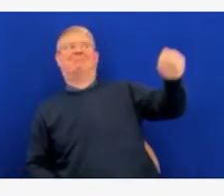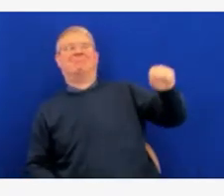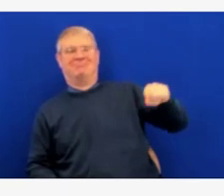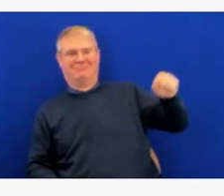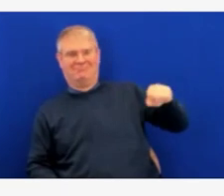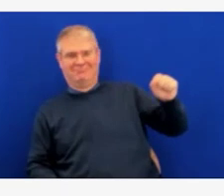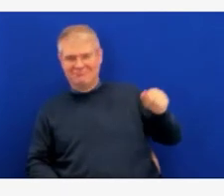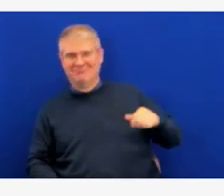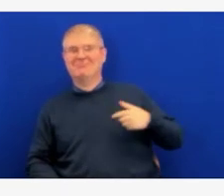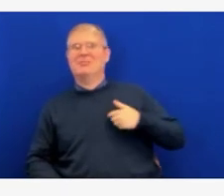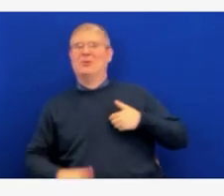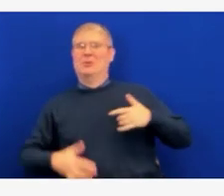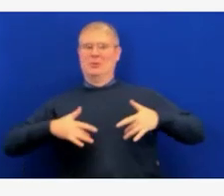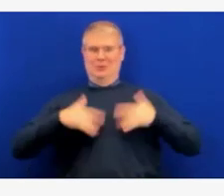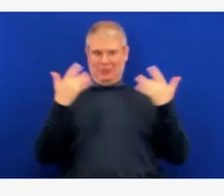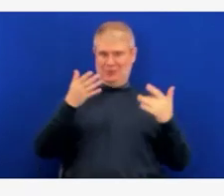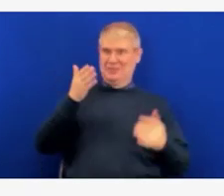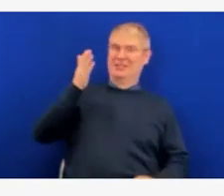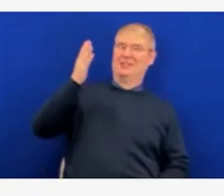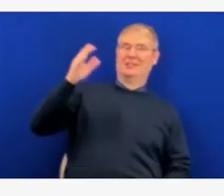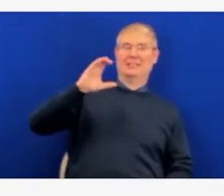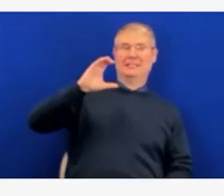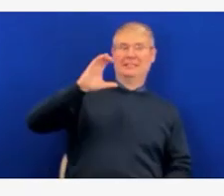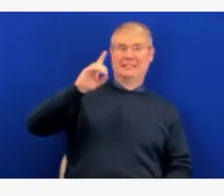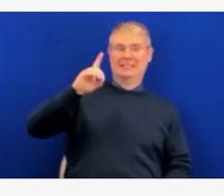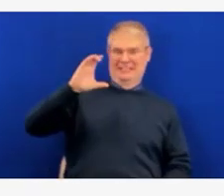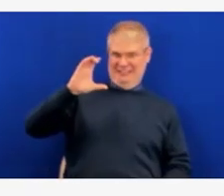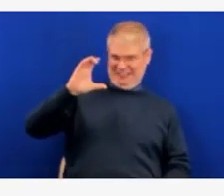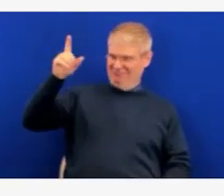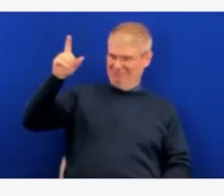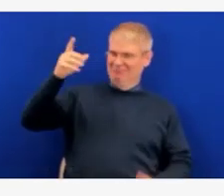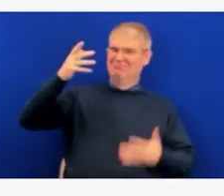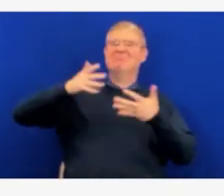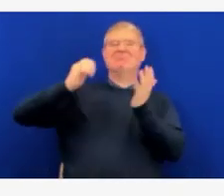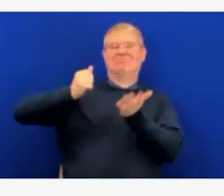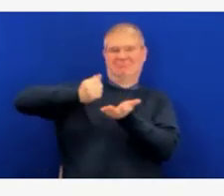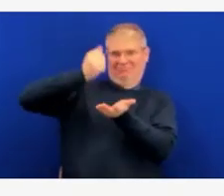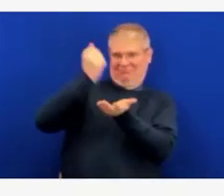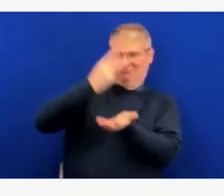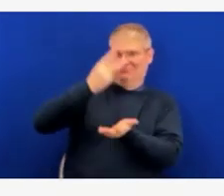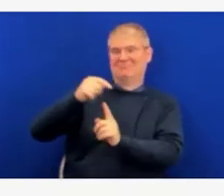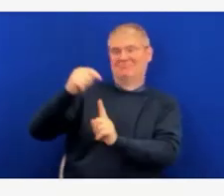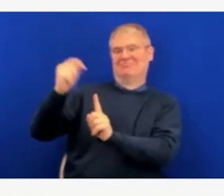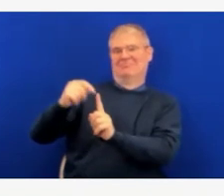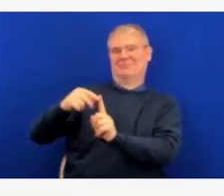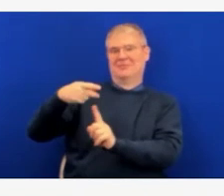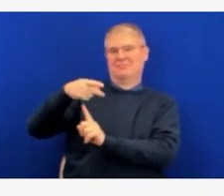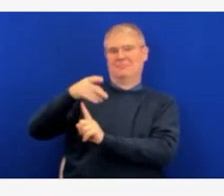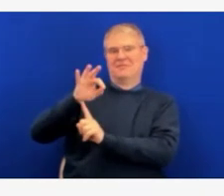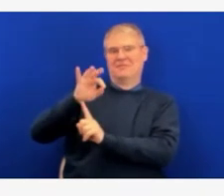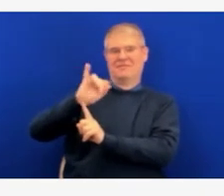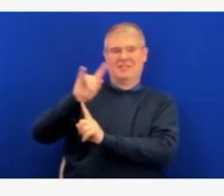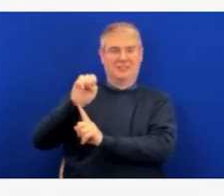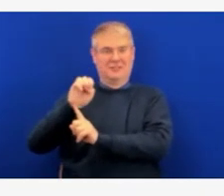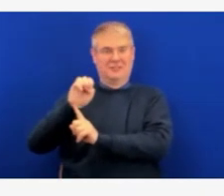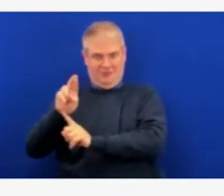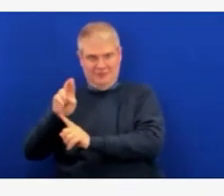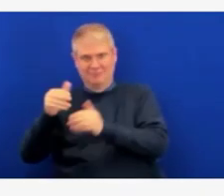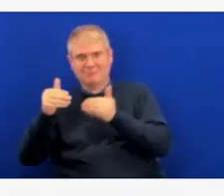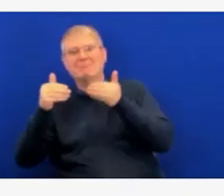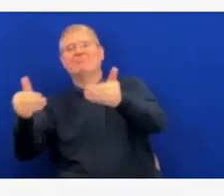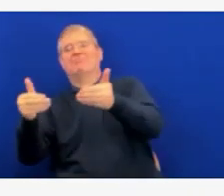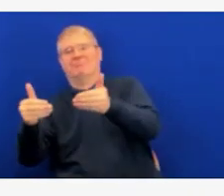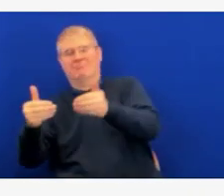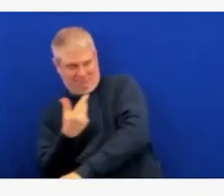for the Pfizer-BioNTech pediatric COVID-19 vaccine for children ages 5 to 11 years old. This